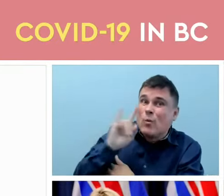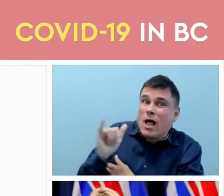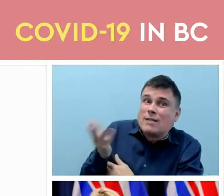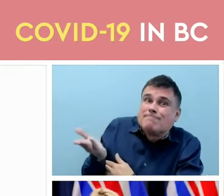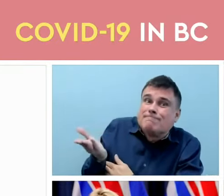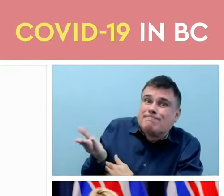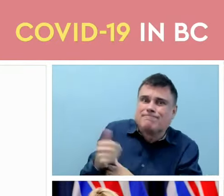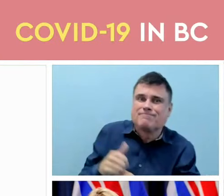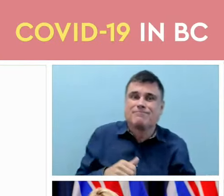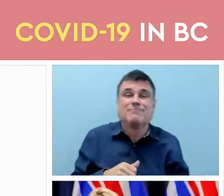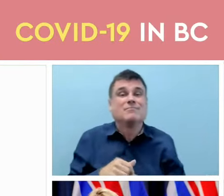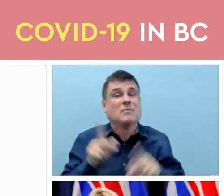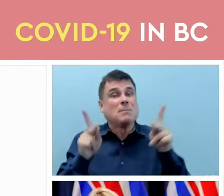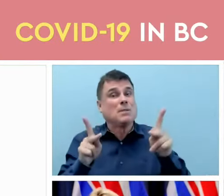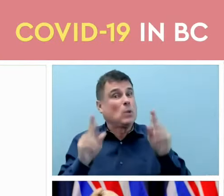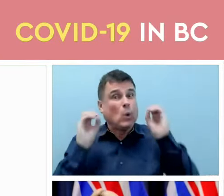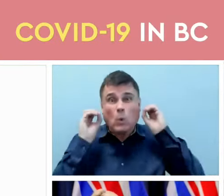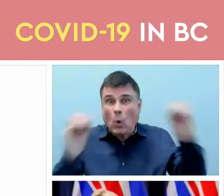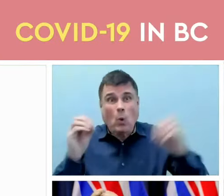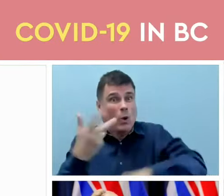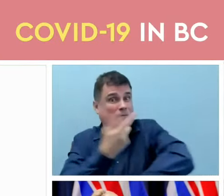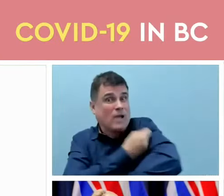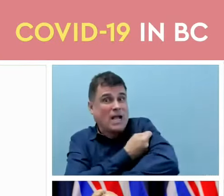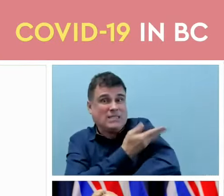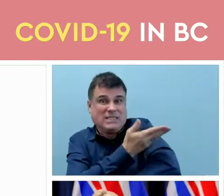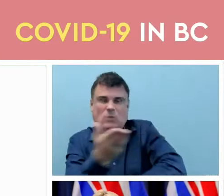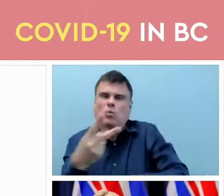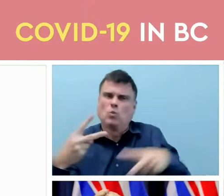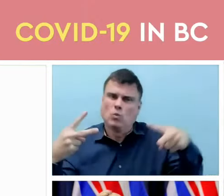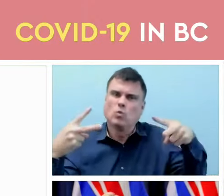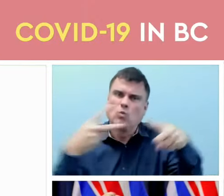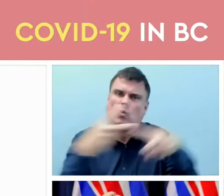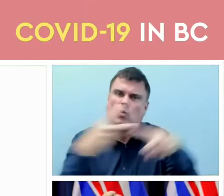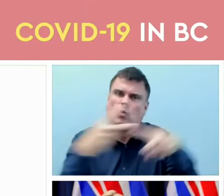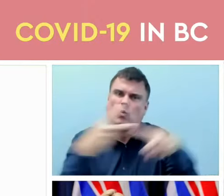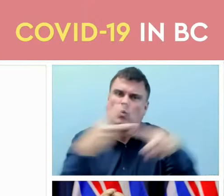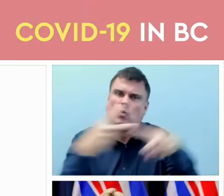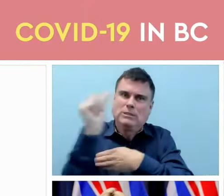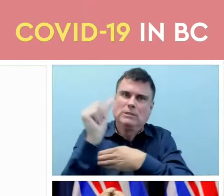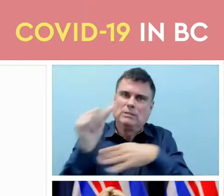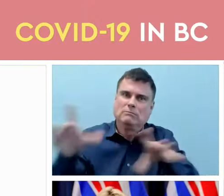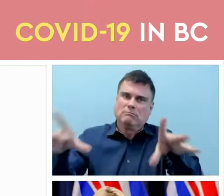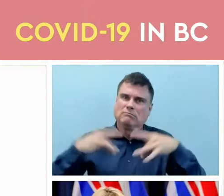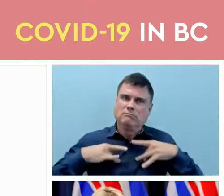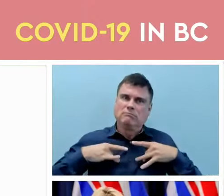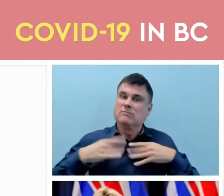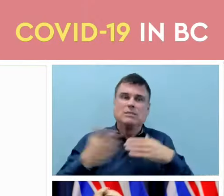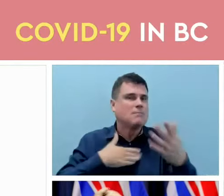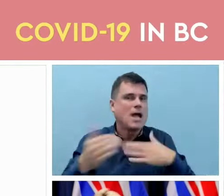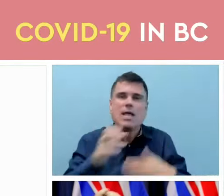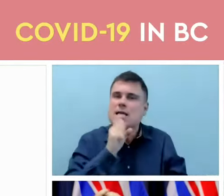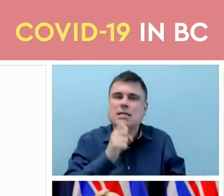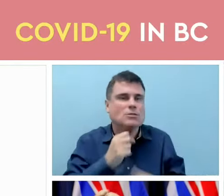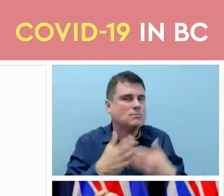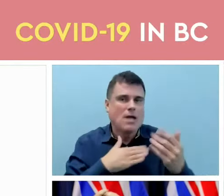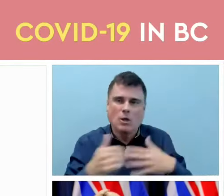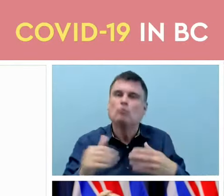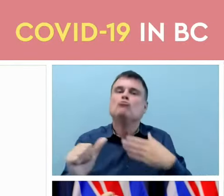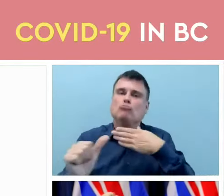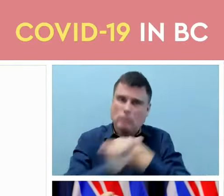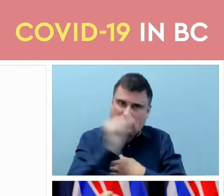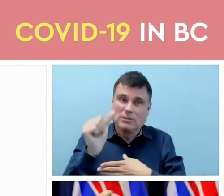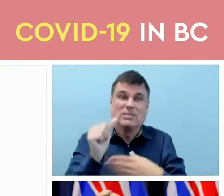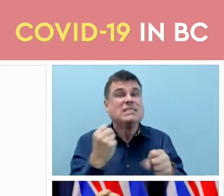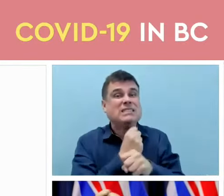gives are at the highest risk, no matter what your age. And more and more data shows us that the booster dose at all ages